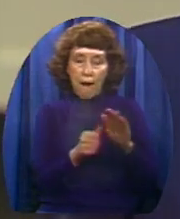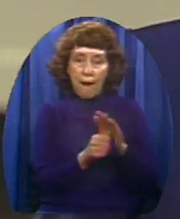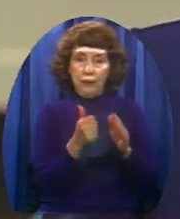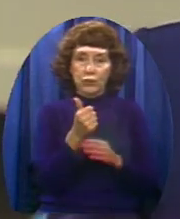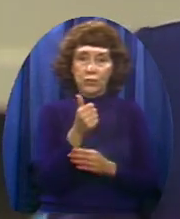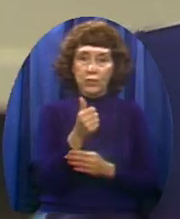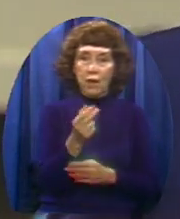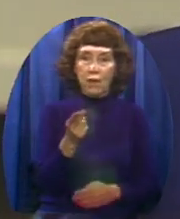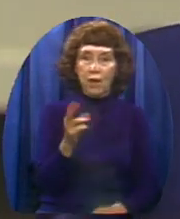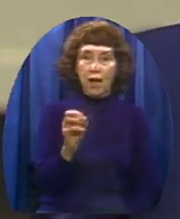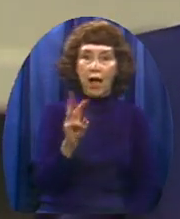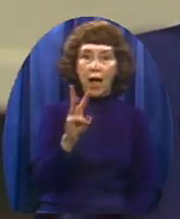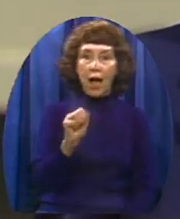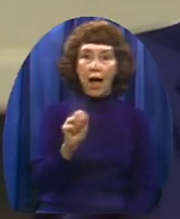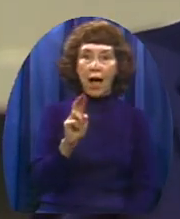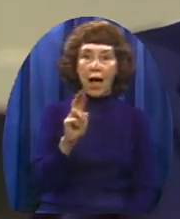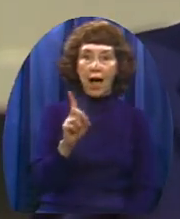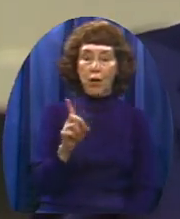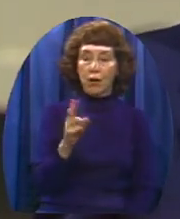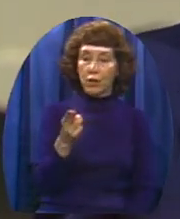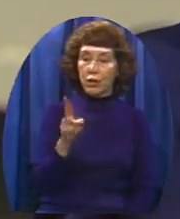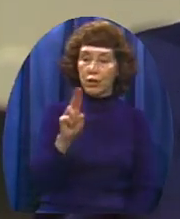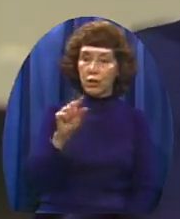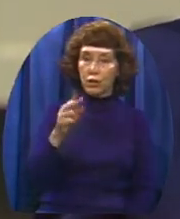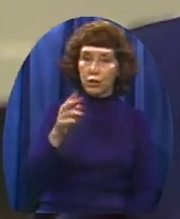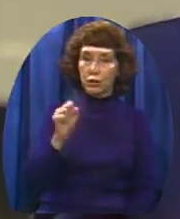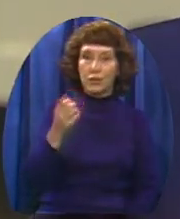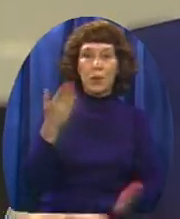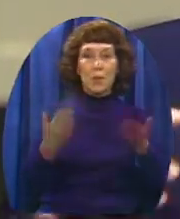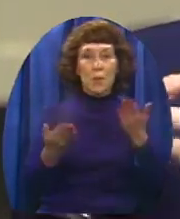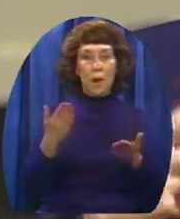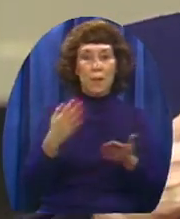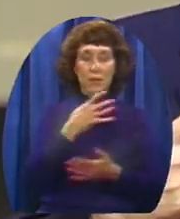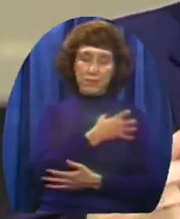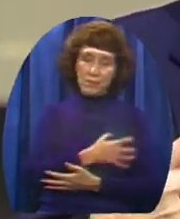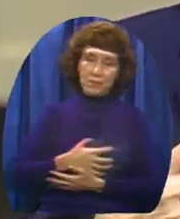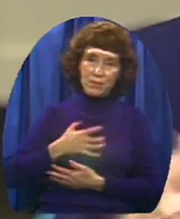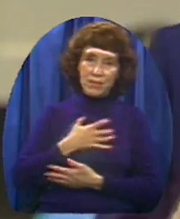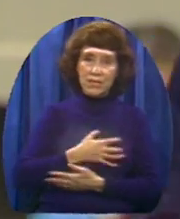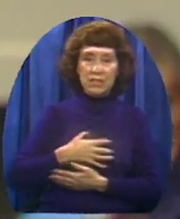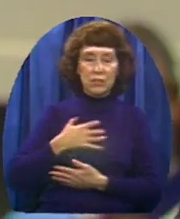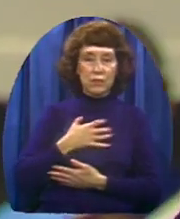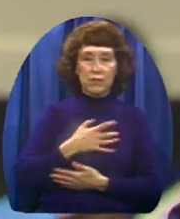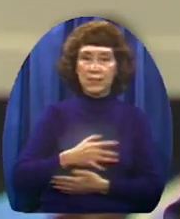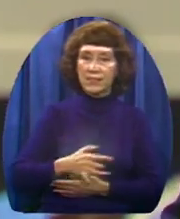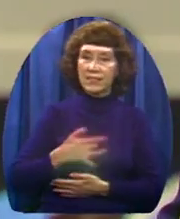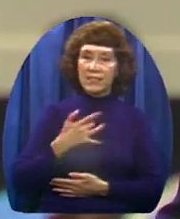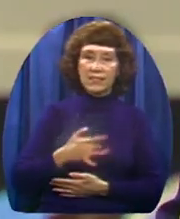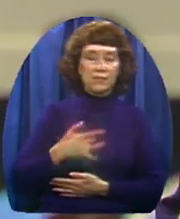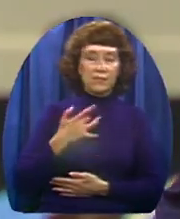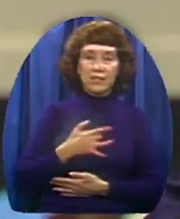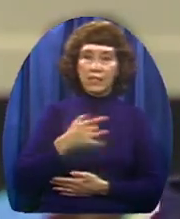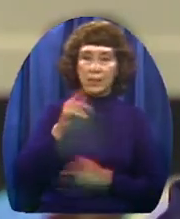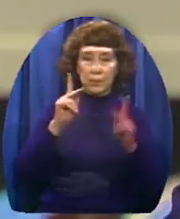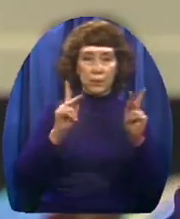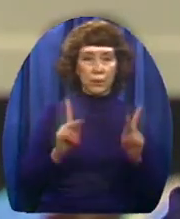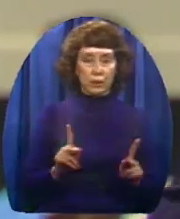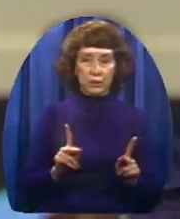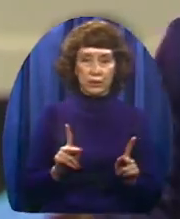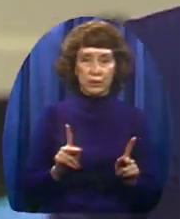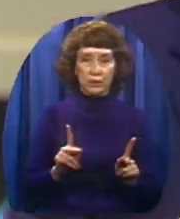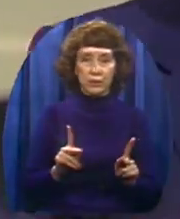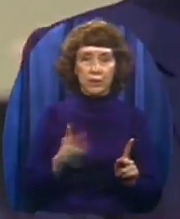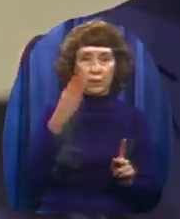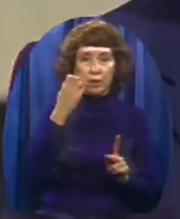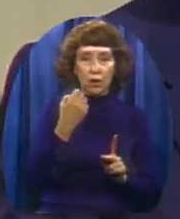Was one of the most miserable men who ever lived And he imposed that misery upon himself By isolating